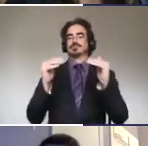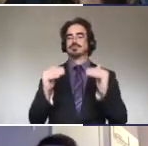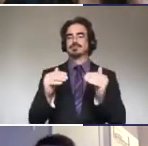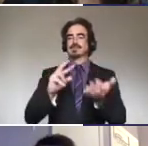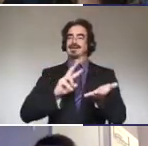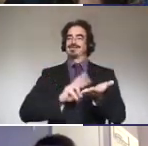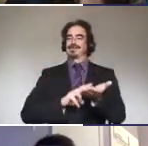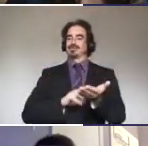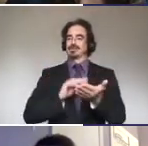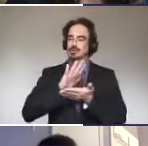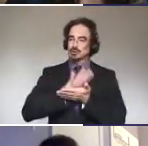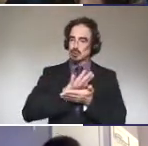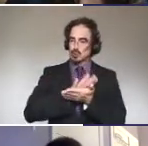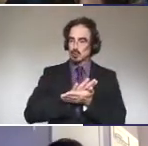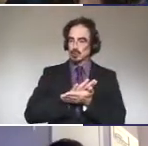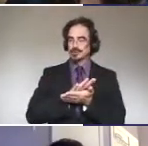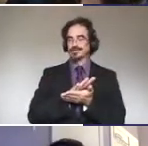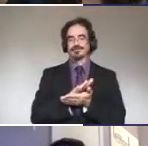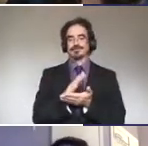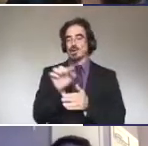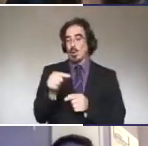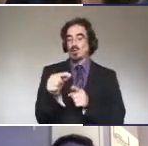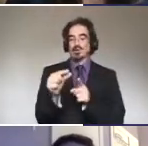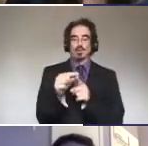was the only word I can say for traumatic.